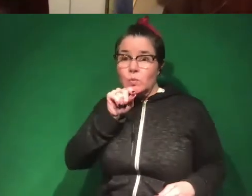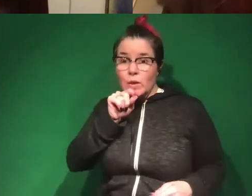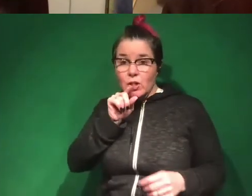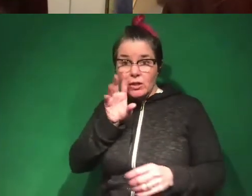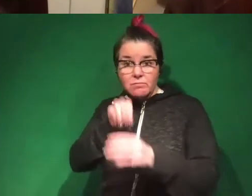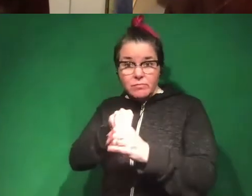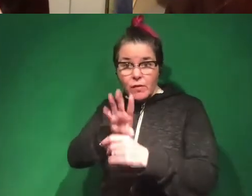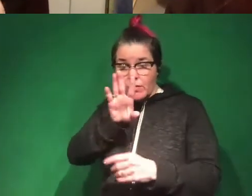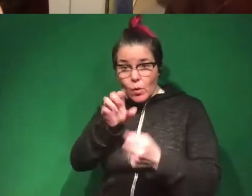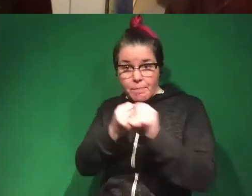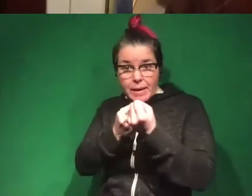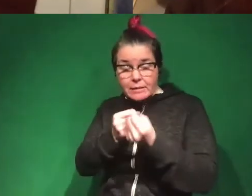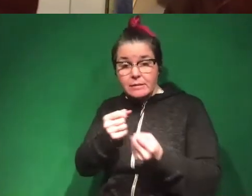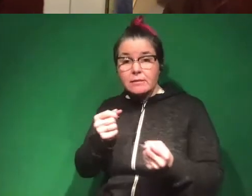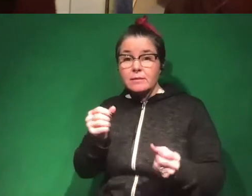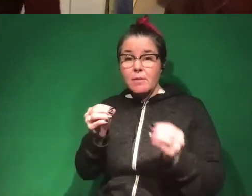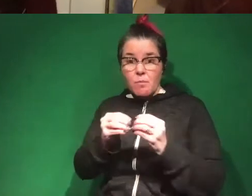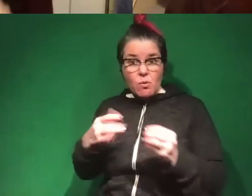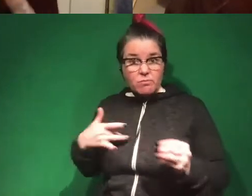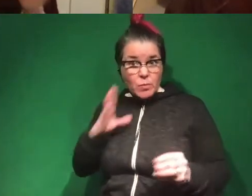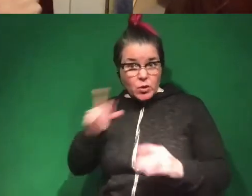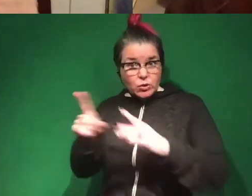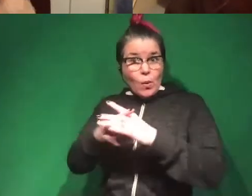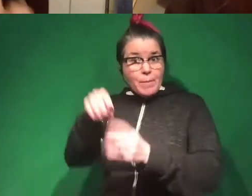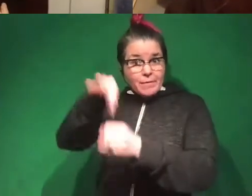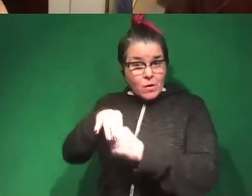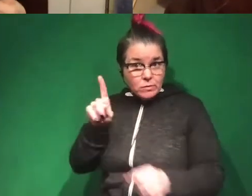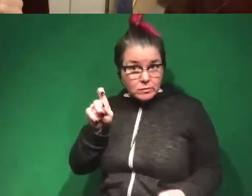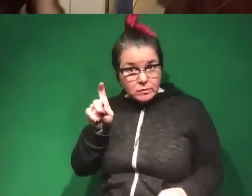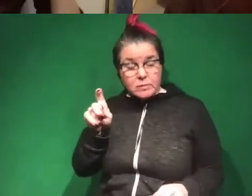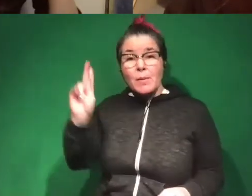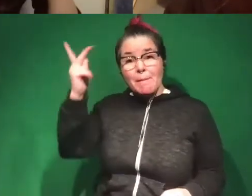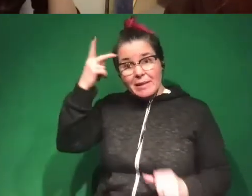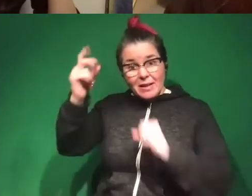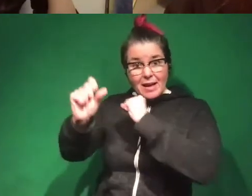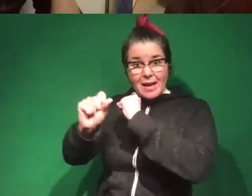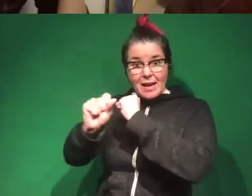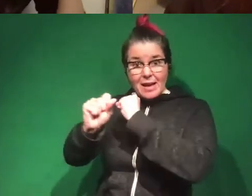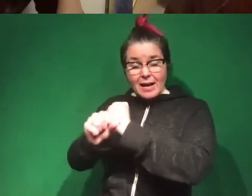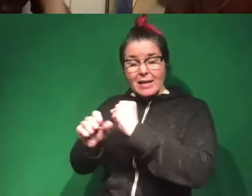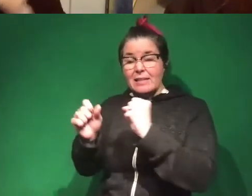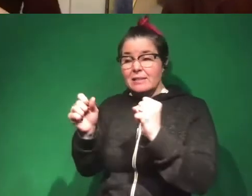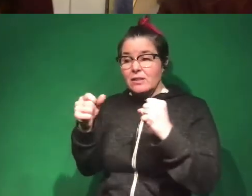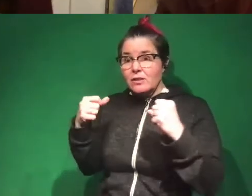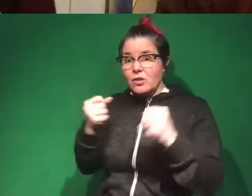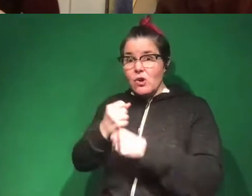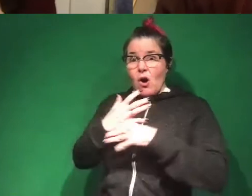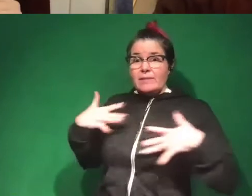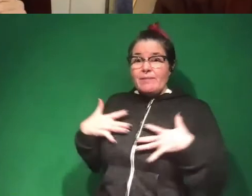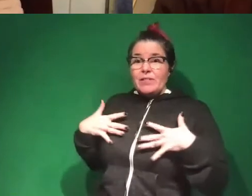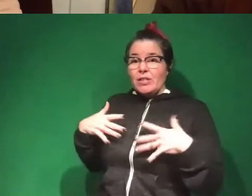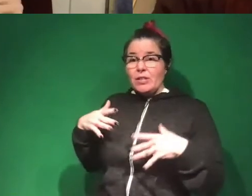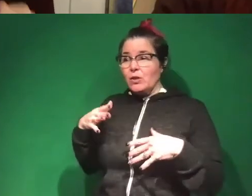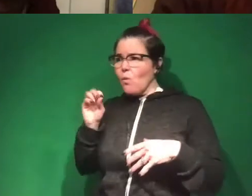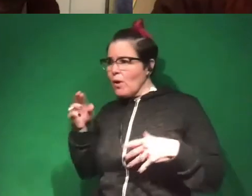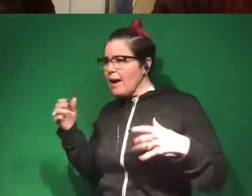of your base make people more likely to turn out to vote for you? Again, do political ads that elicit fear versus anger, does that